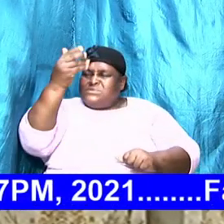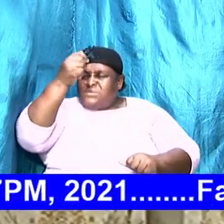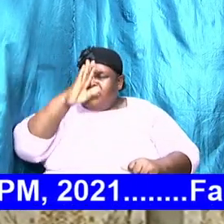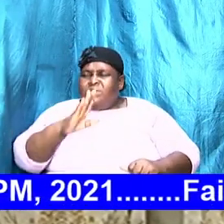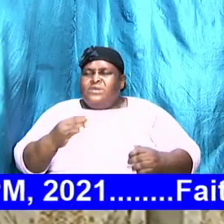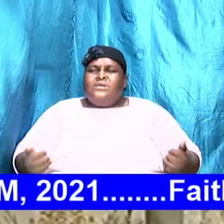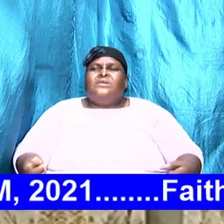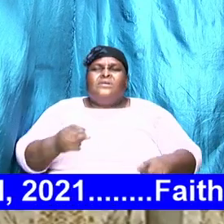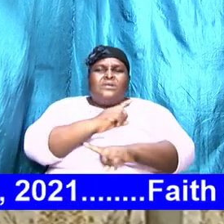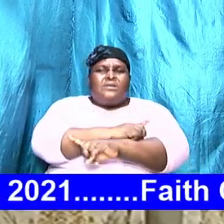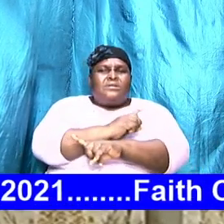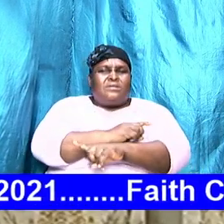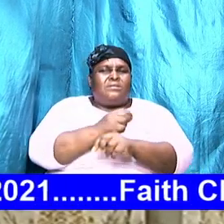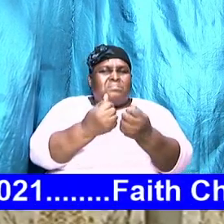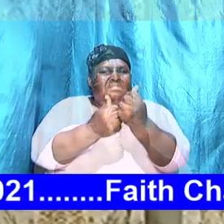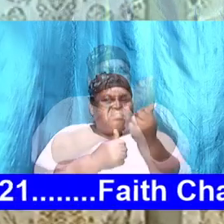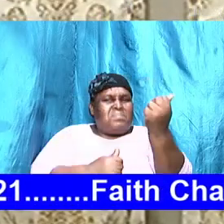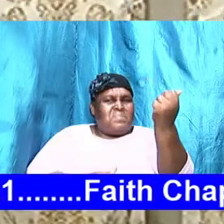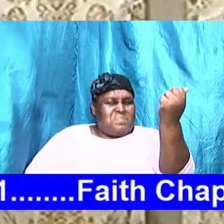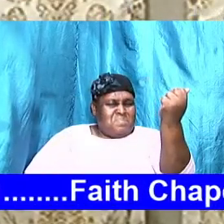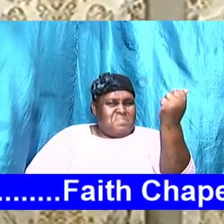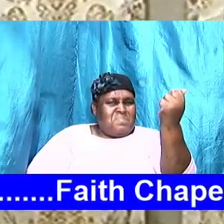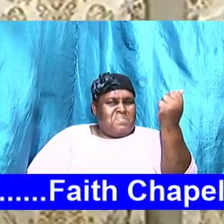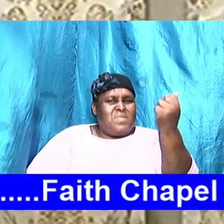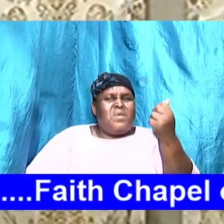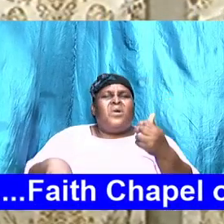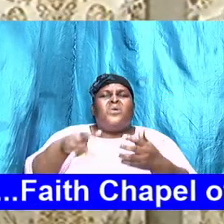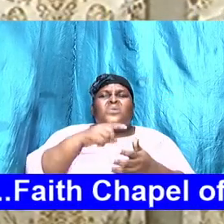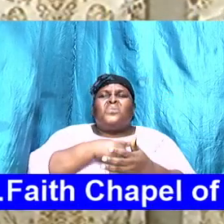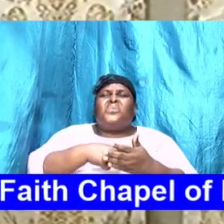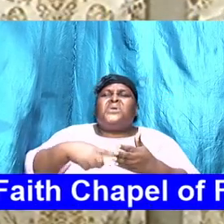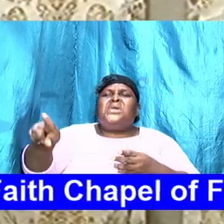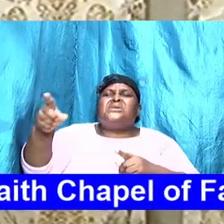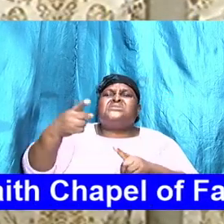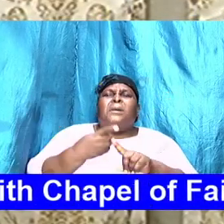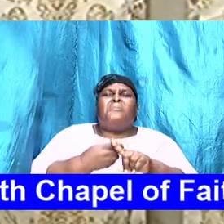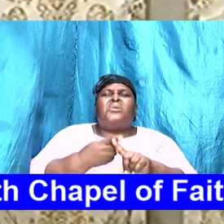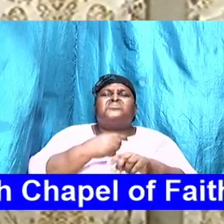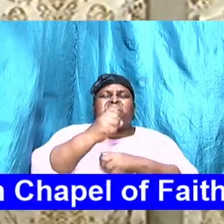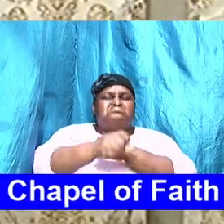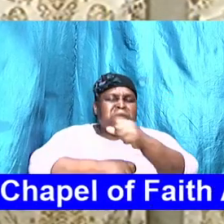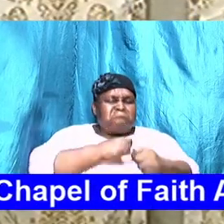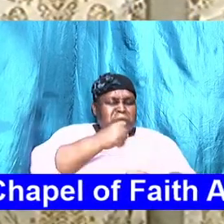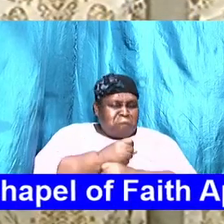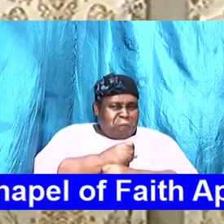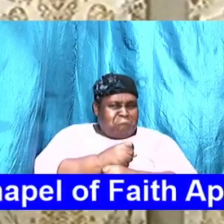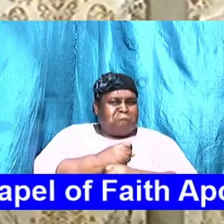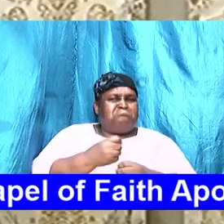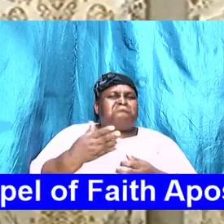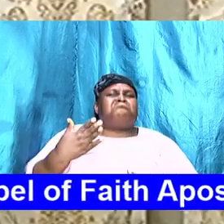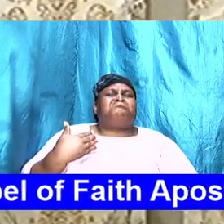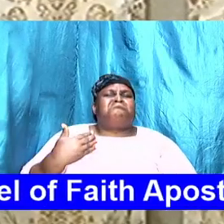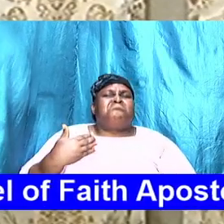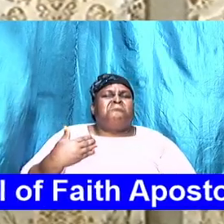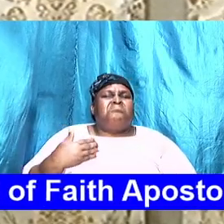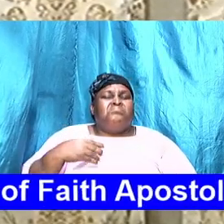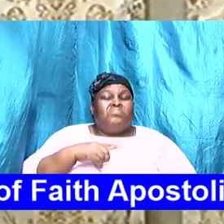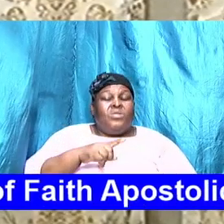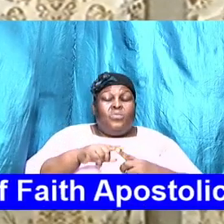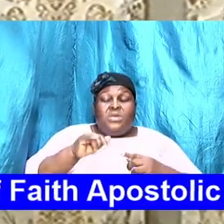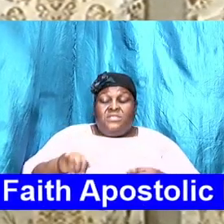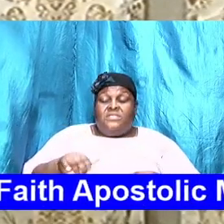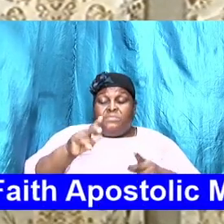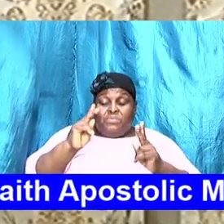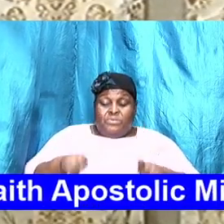of backsliding started weeks and months and possibly years before. When that person